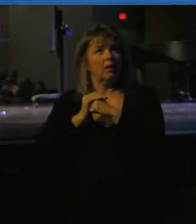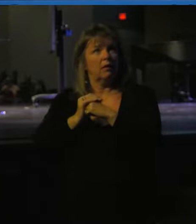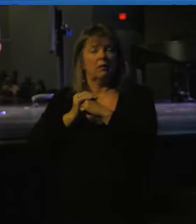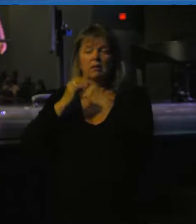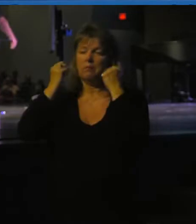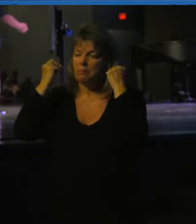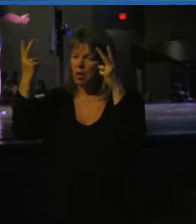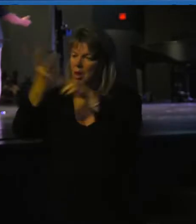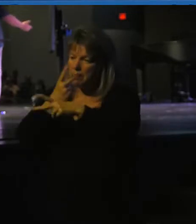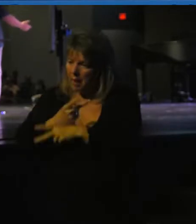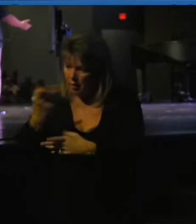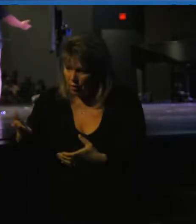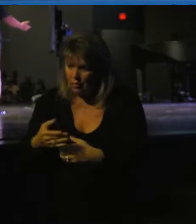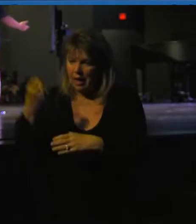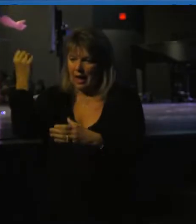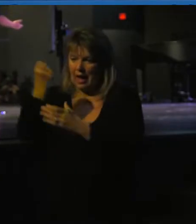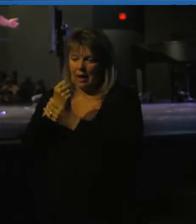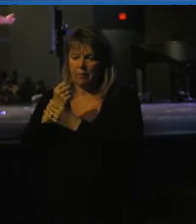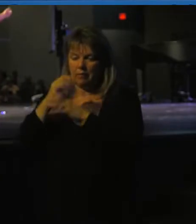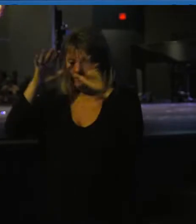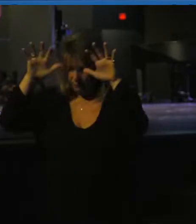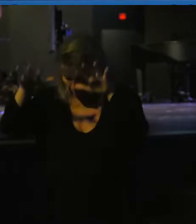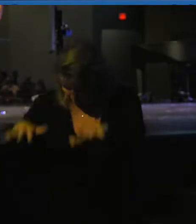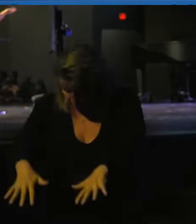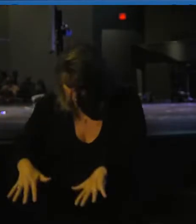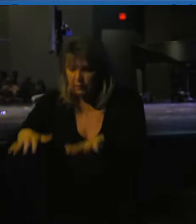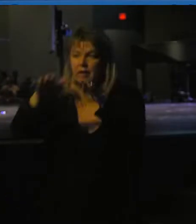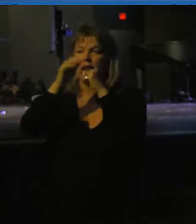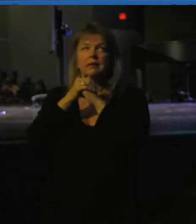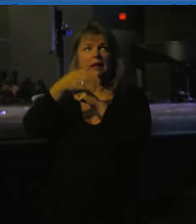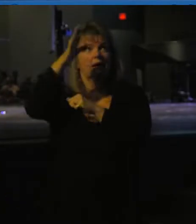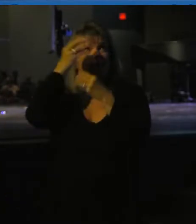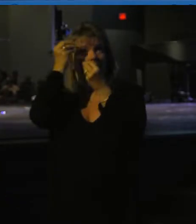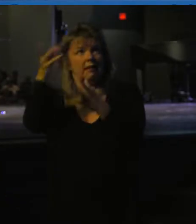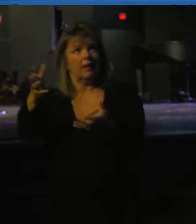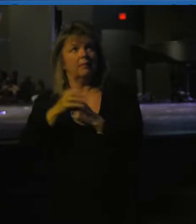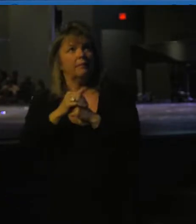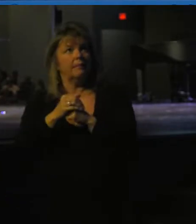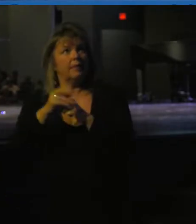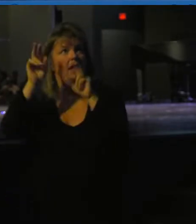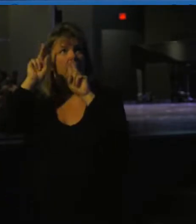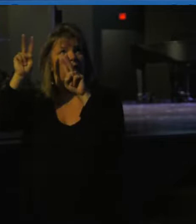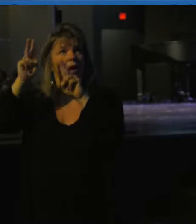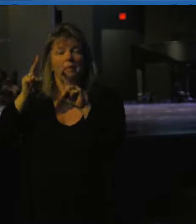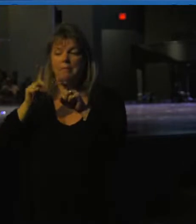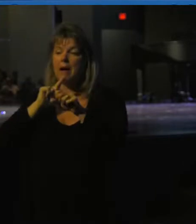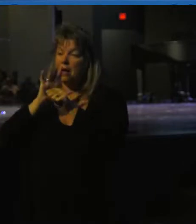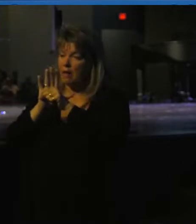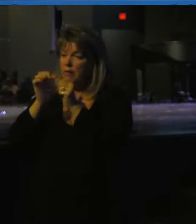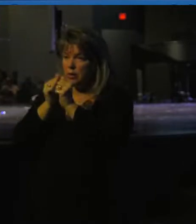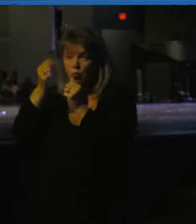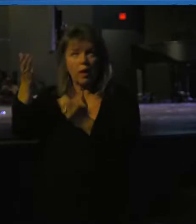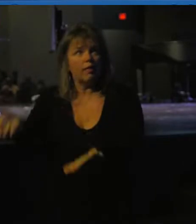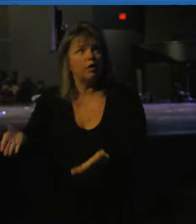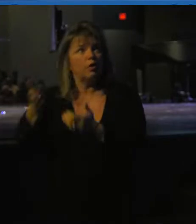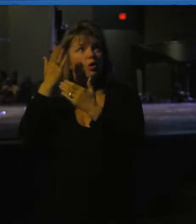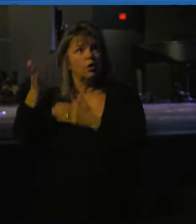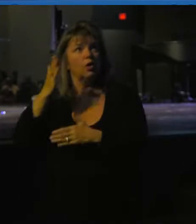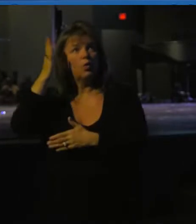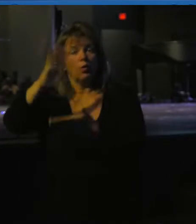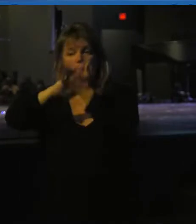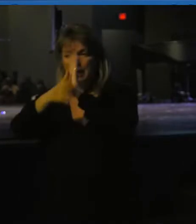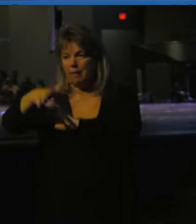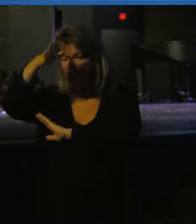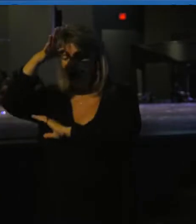greatly. Then Abram fell to his face and God said to him, behold, my covenant is with you and you shall be the